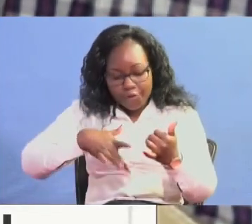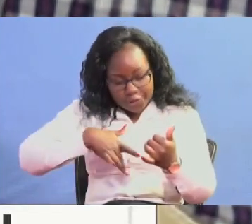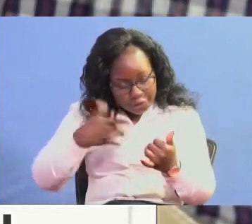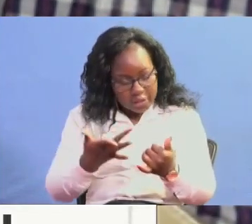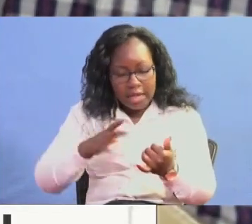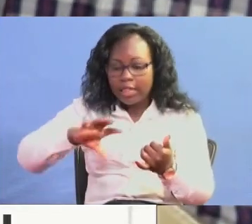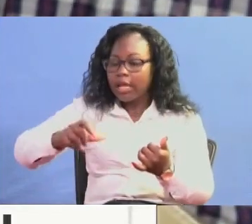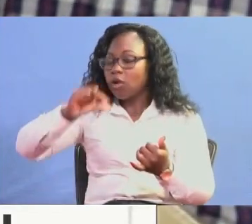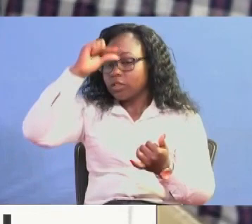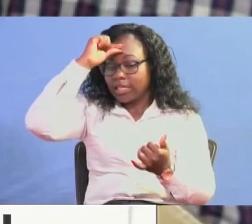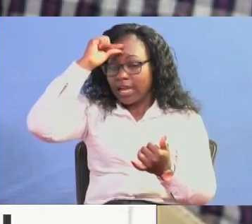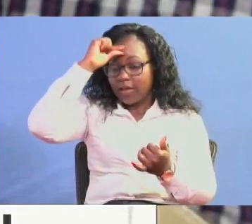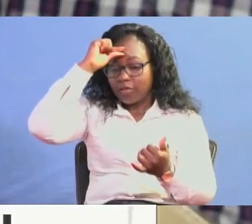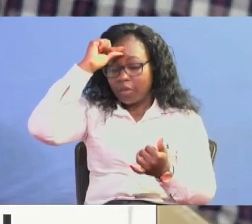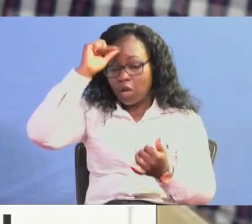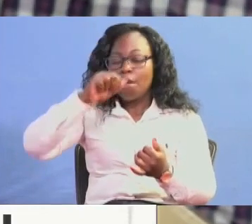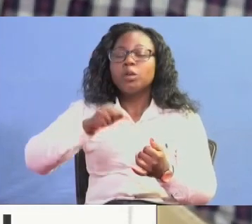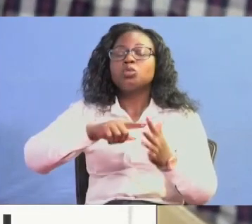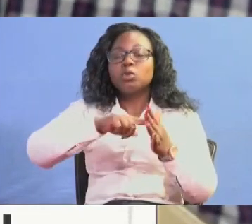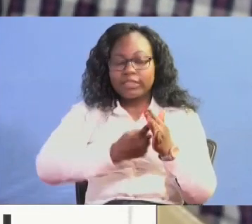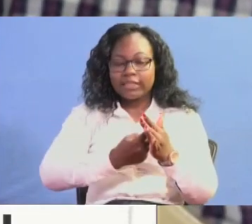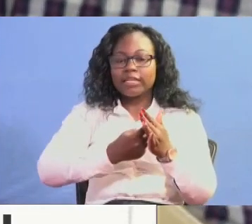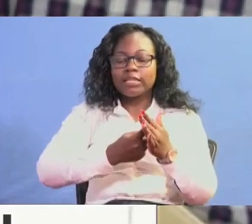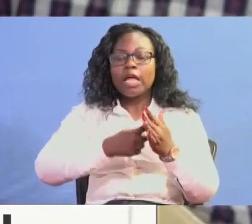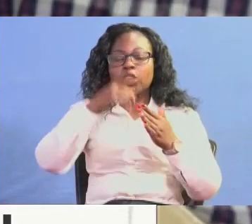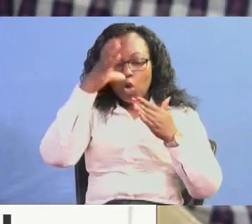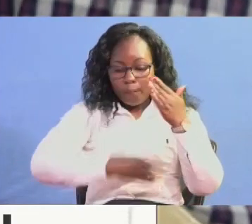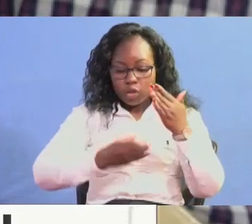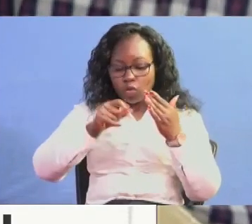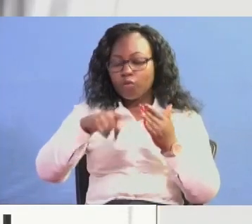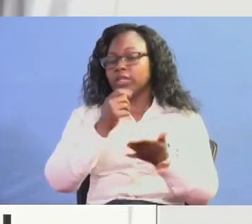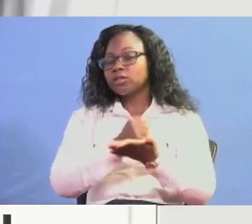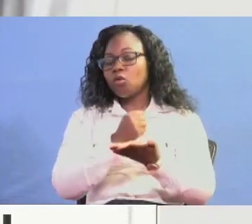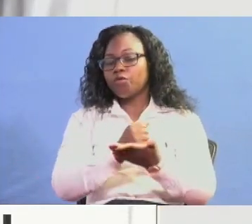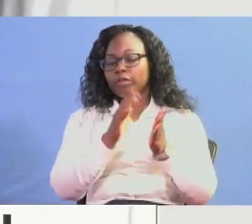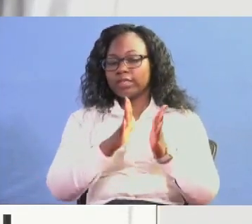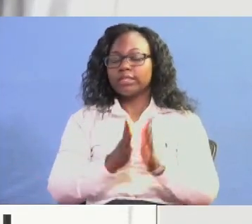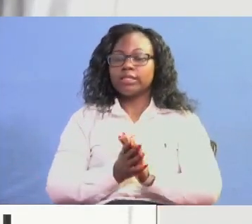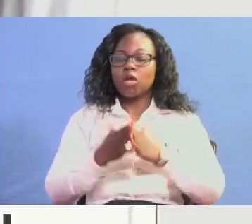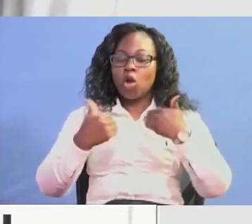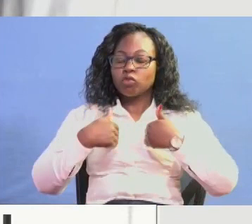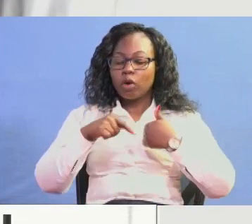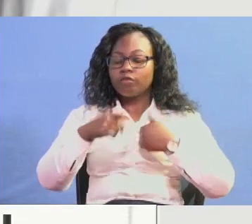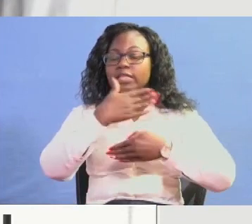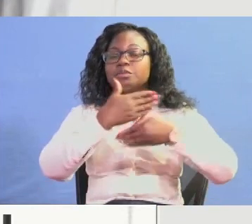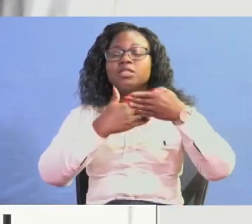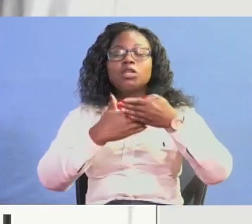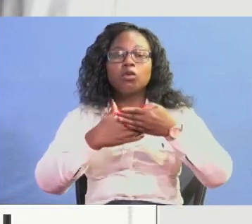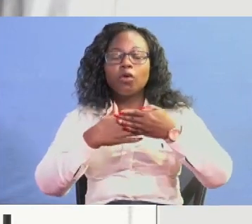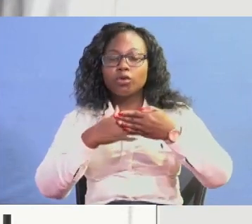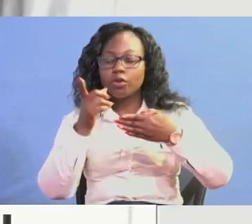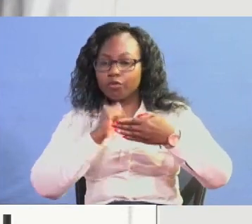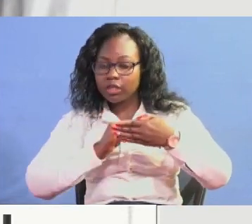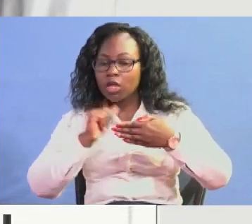felt that county governments can take over the completion of these offices. It is to have that building ready